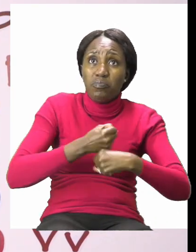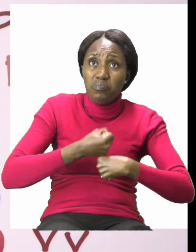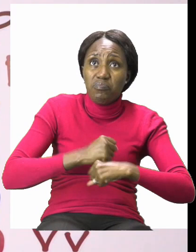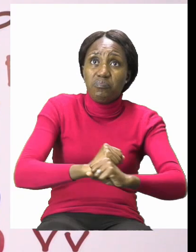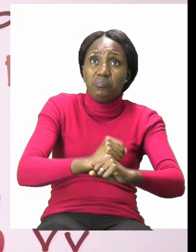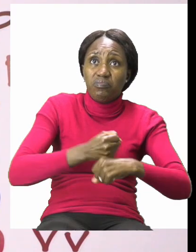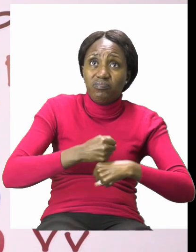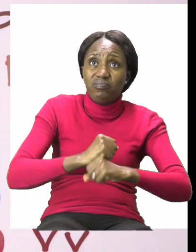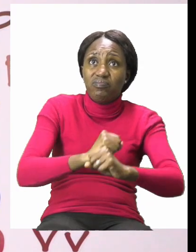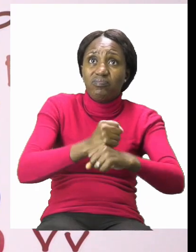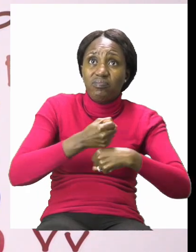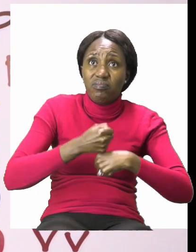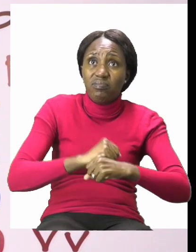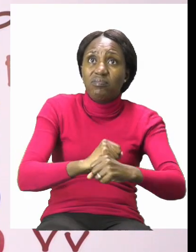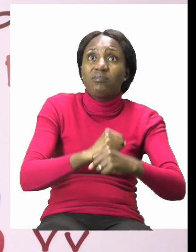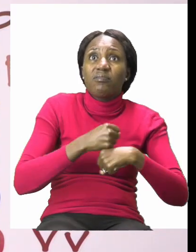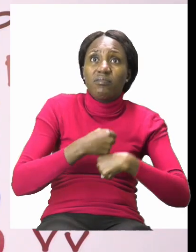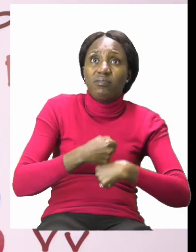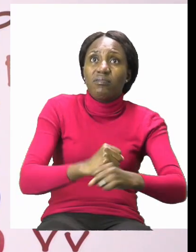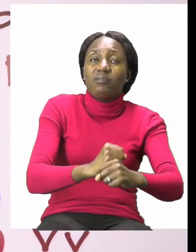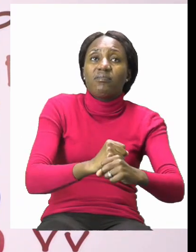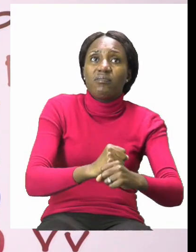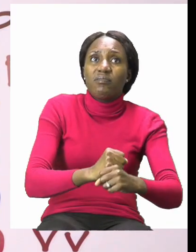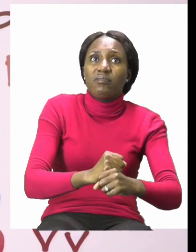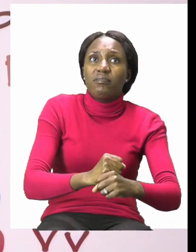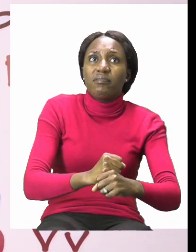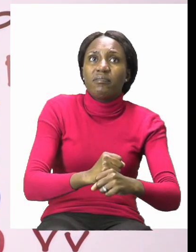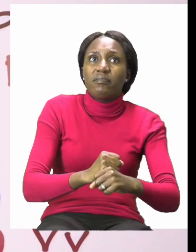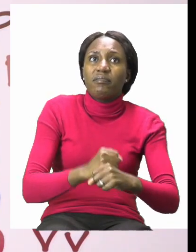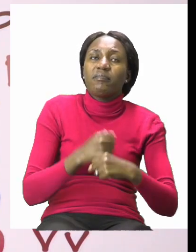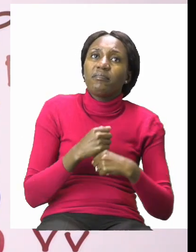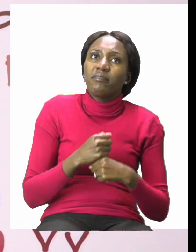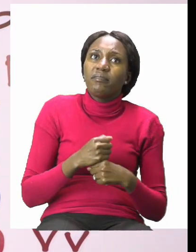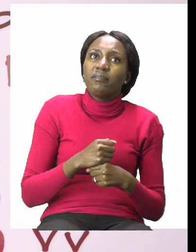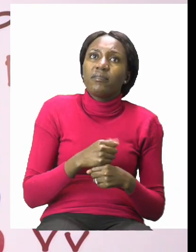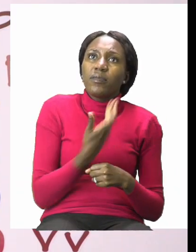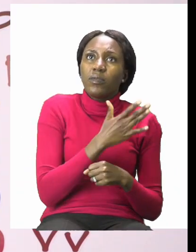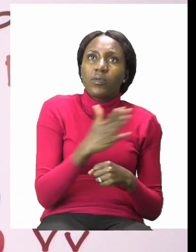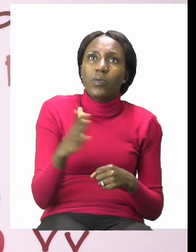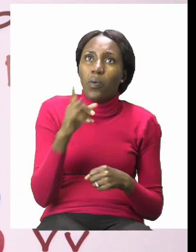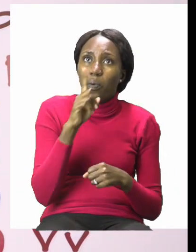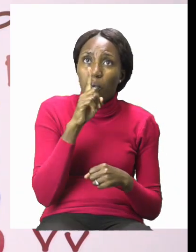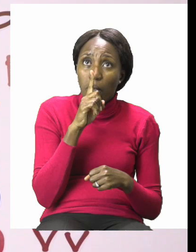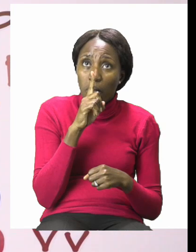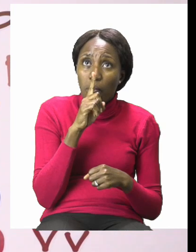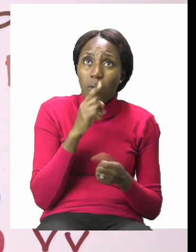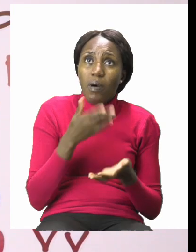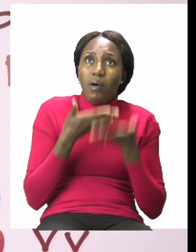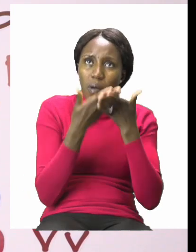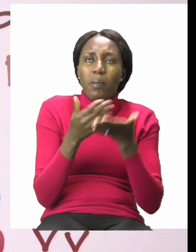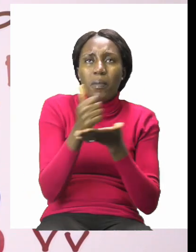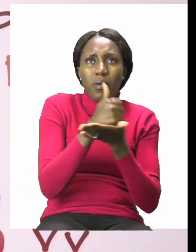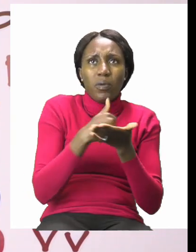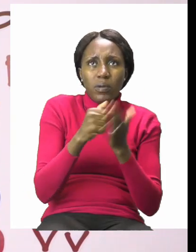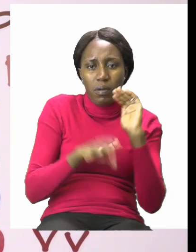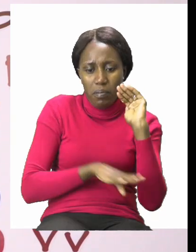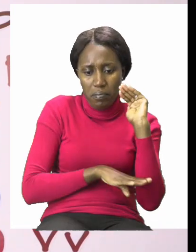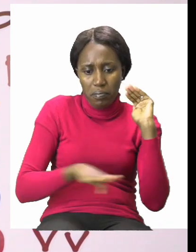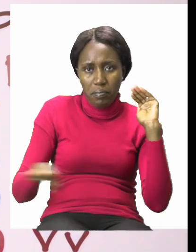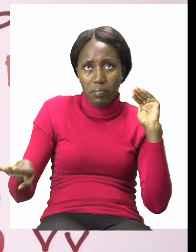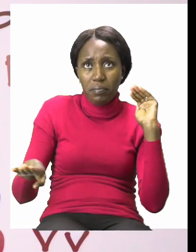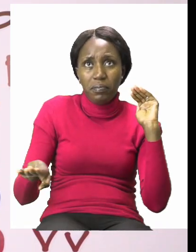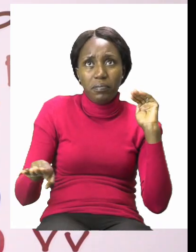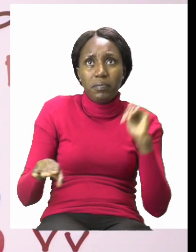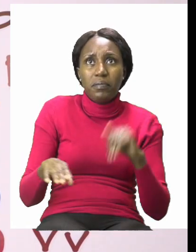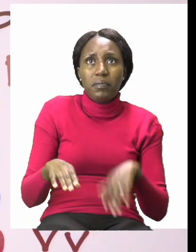time we are mopping, a bucket is very useful because the warm water helps to clean the floor. A